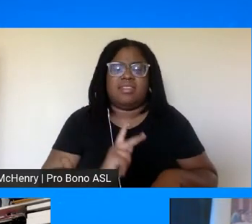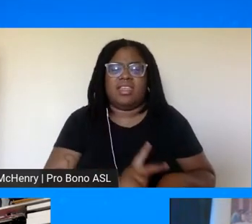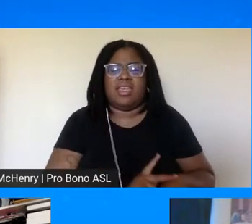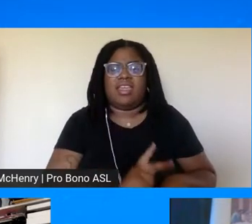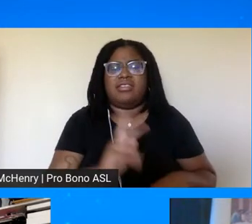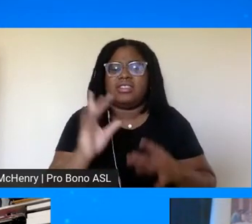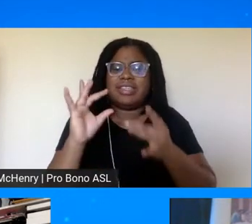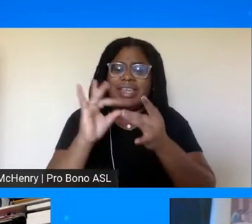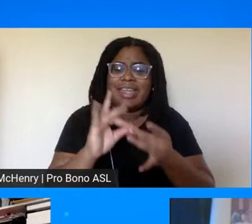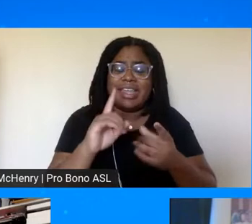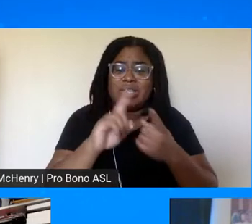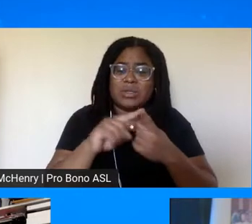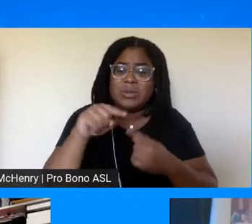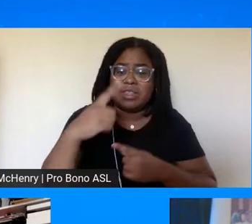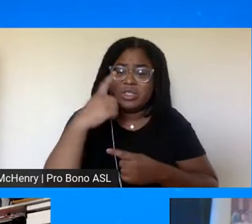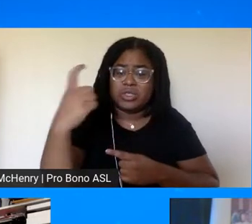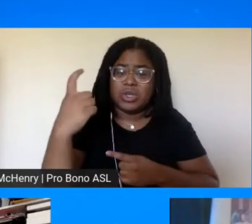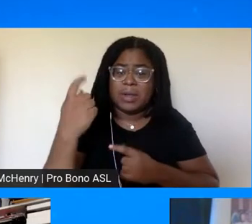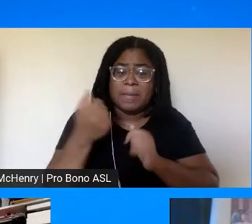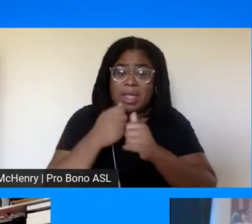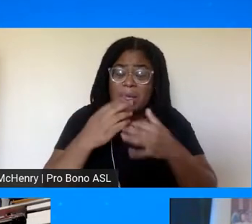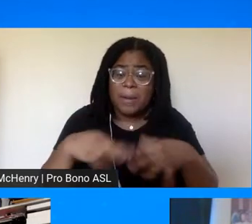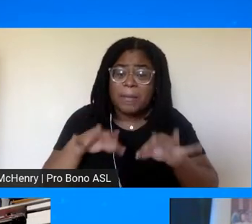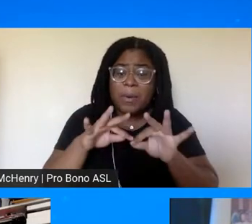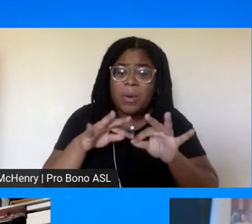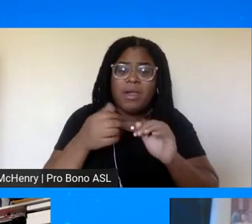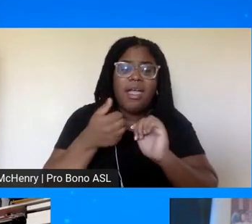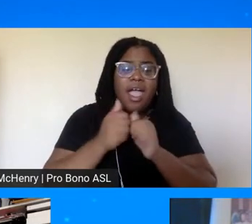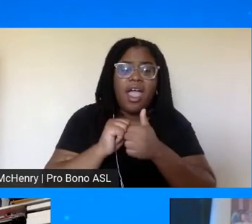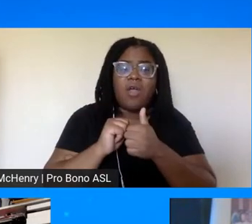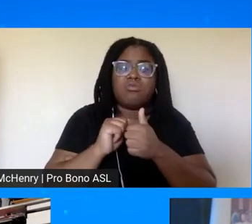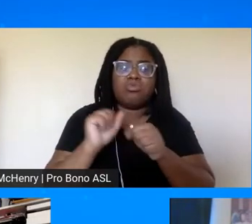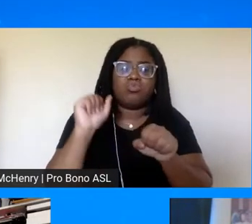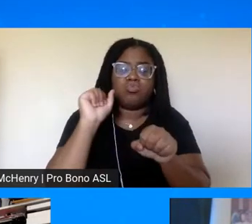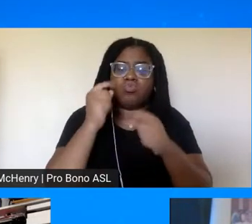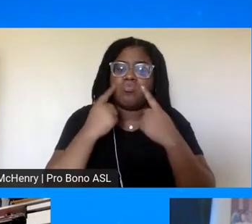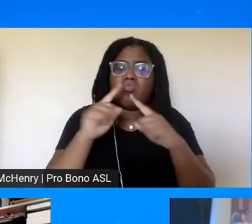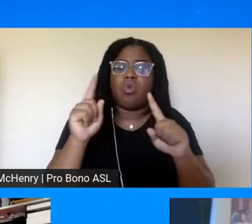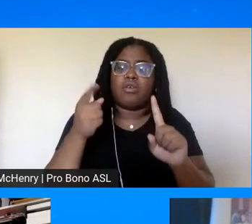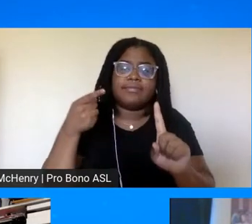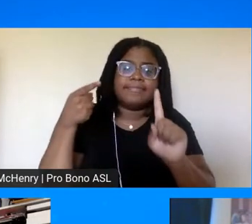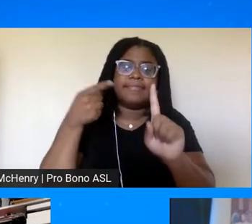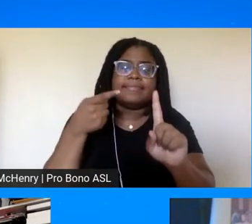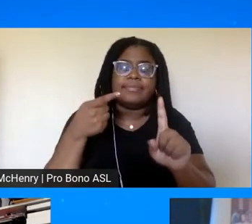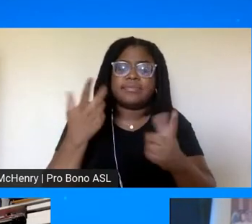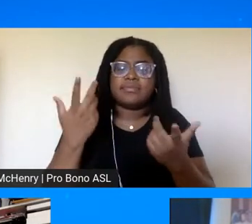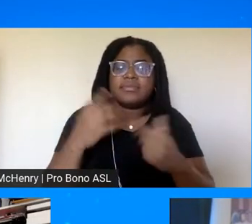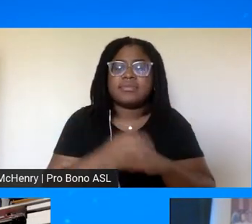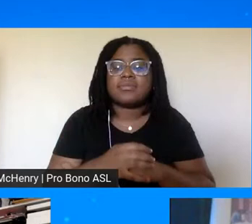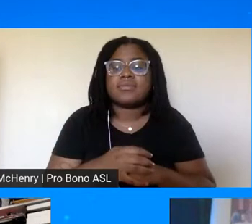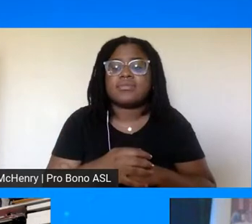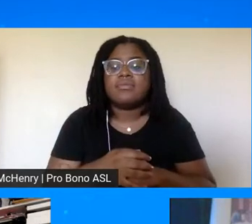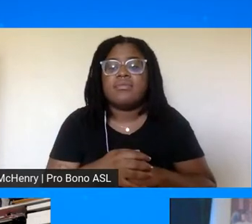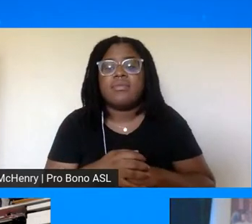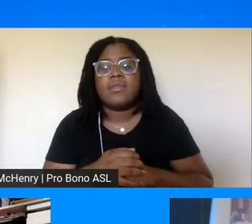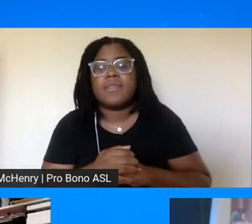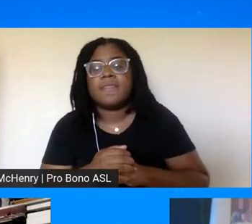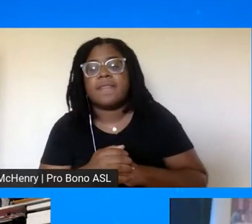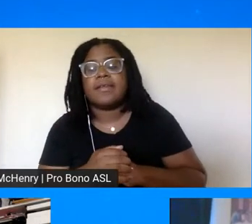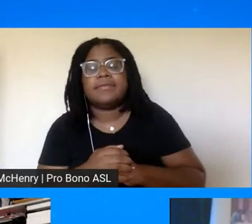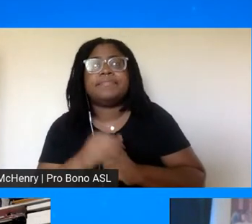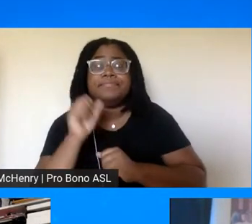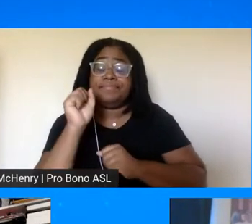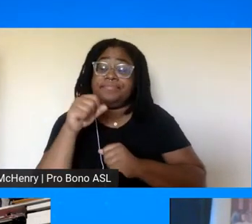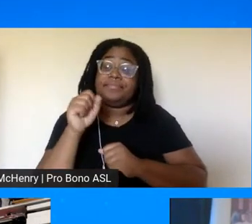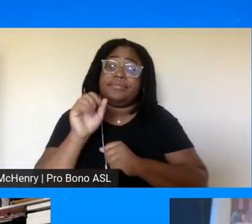connected to this dream and working towards realizing it so so i'll start on it on that alicia's done a lot of